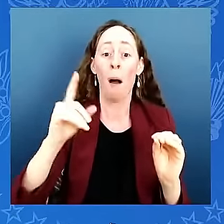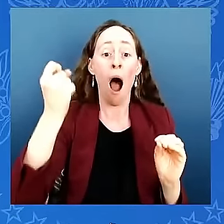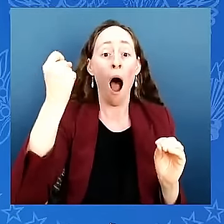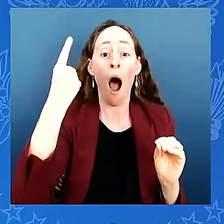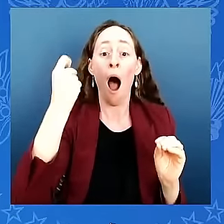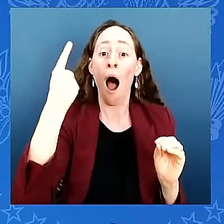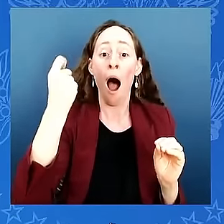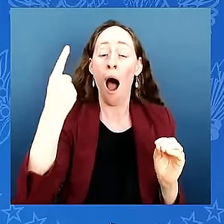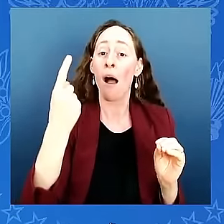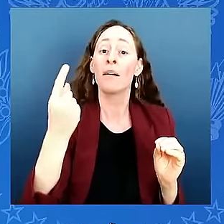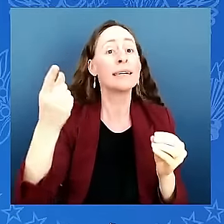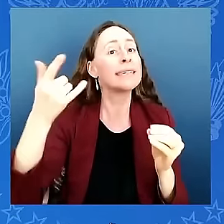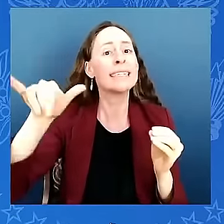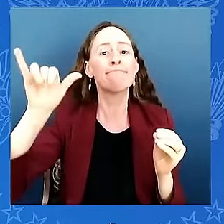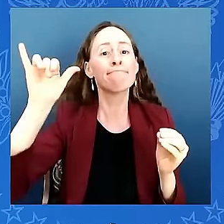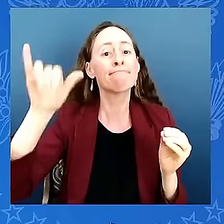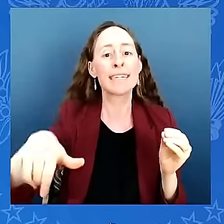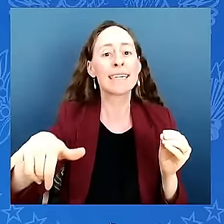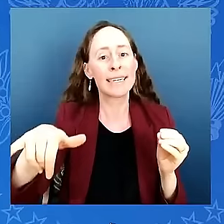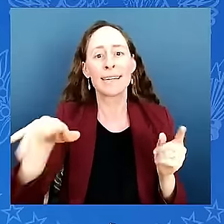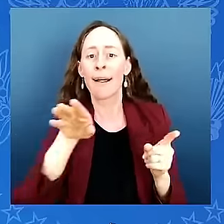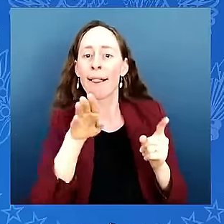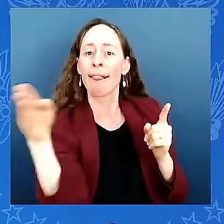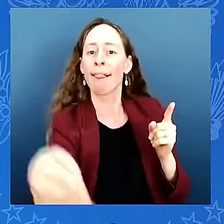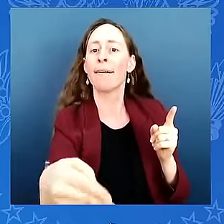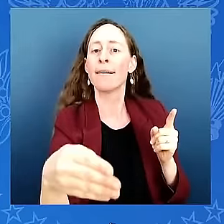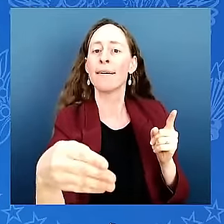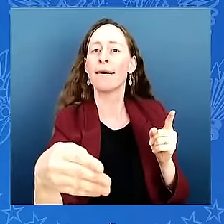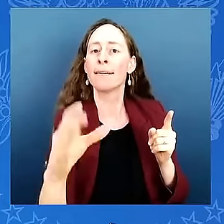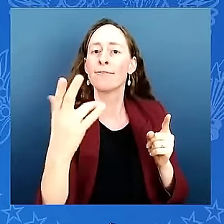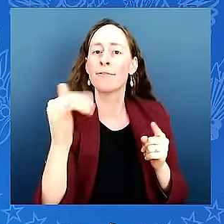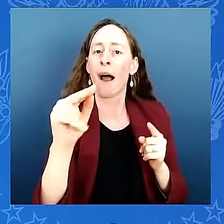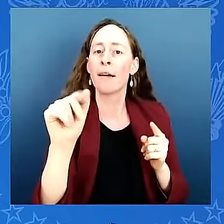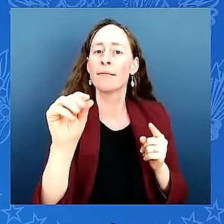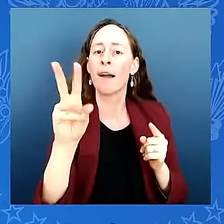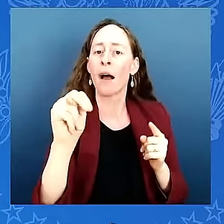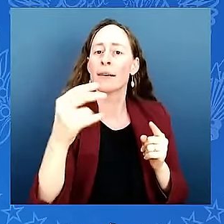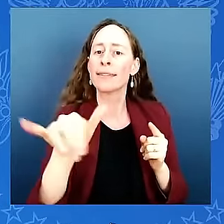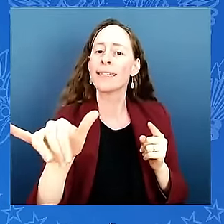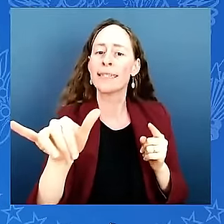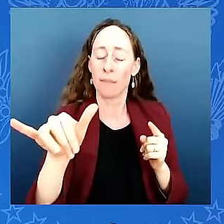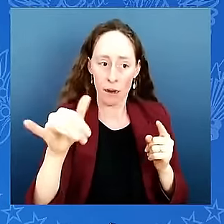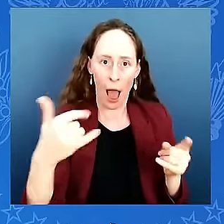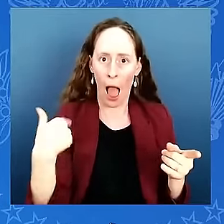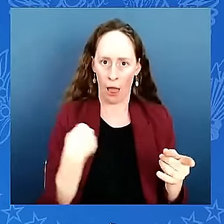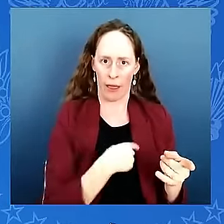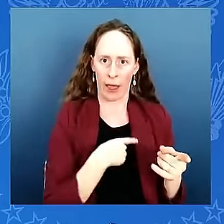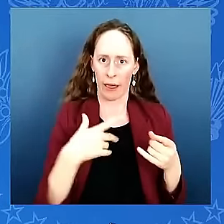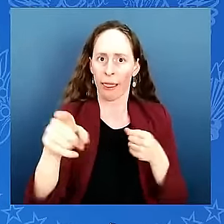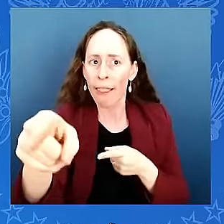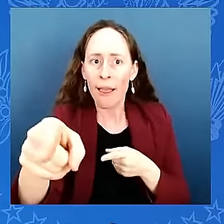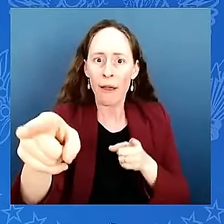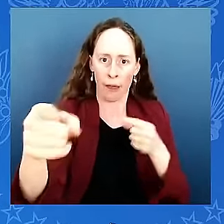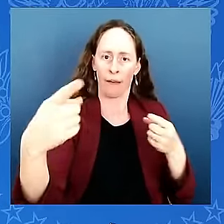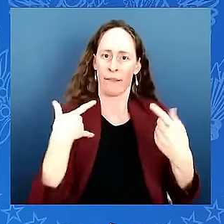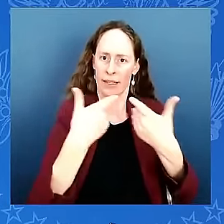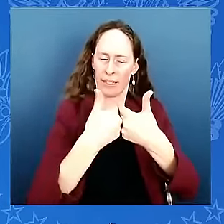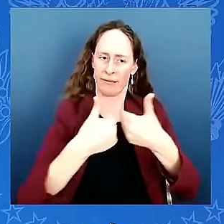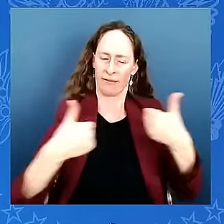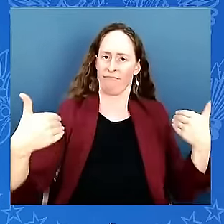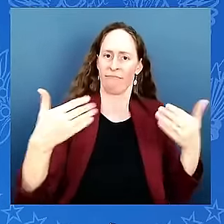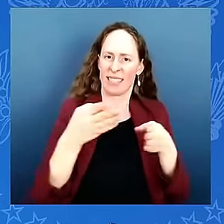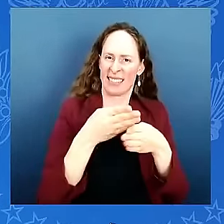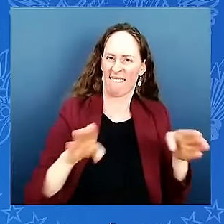and even over the years many of my neighbors and i were forced out of our houses because of other